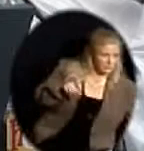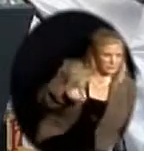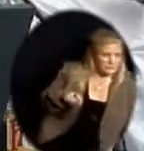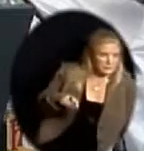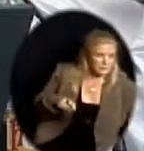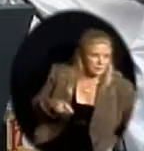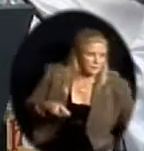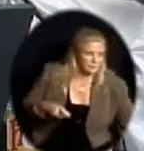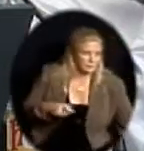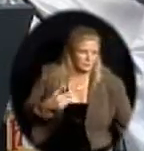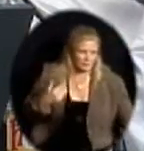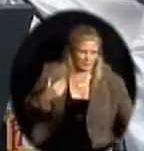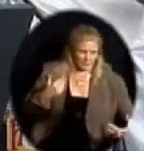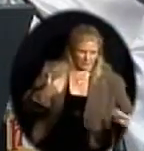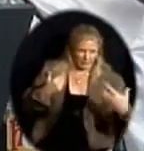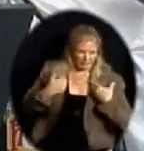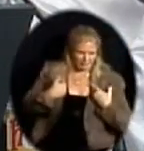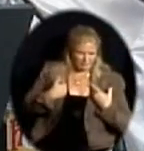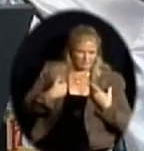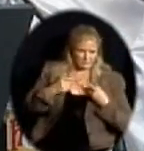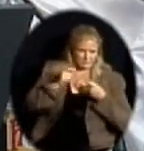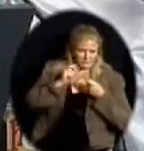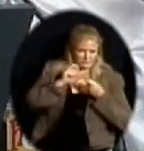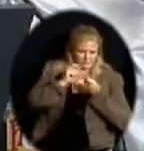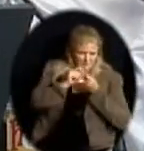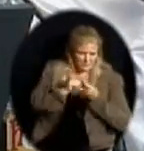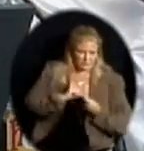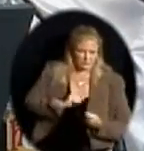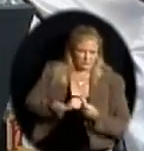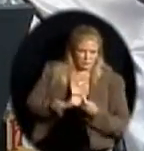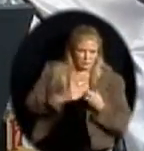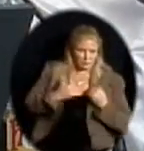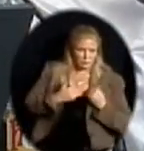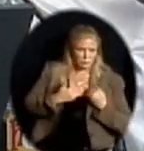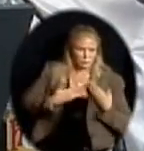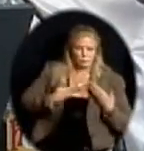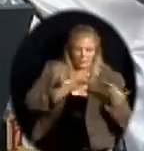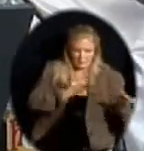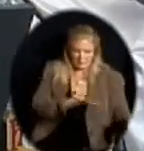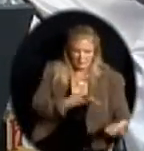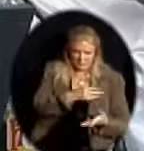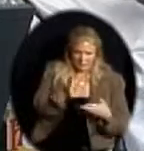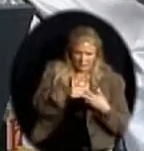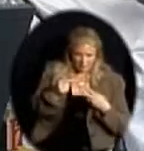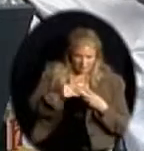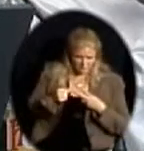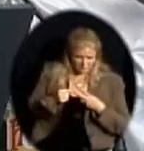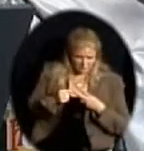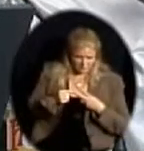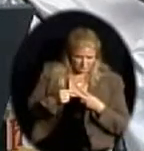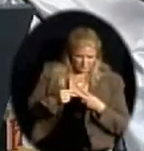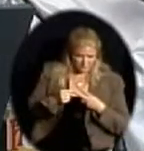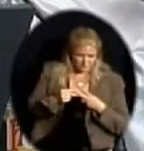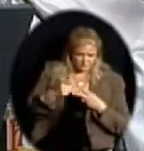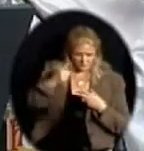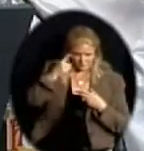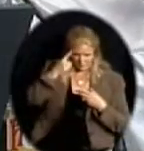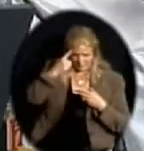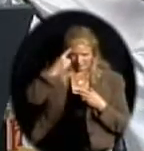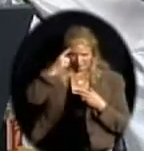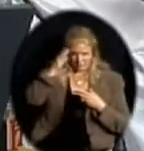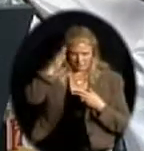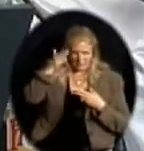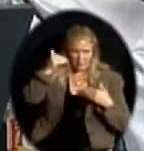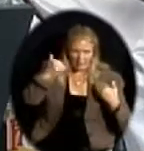options or recommendations, and I'm confident that staff has those types of things. I also believe that will have to be a relentless effort as